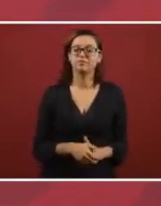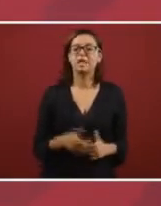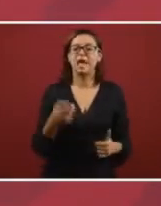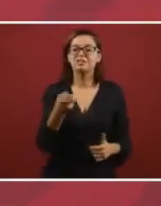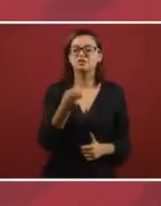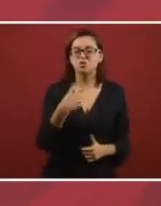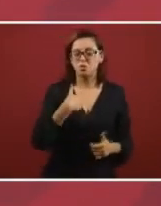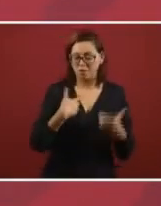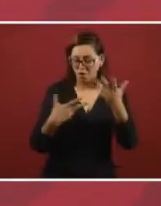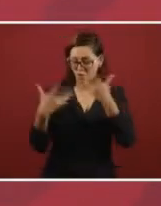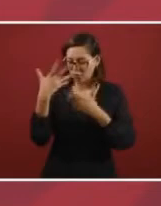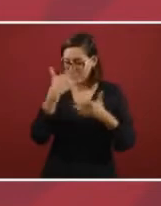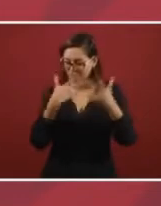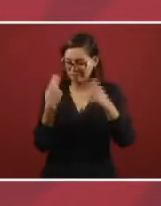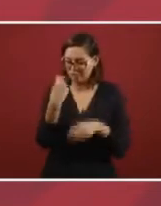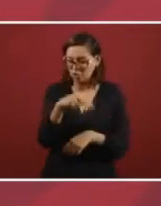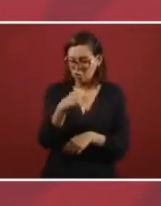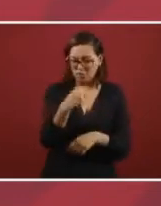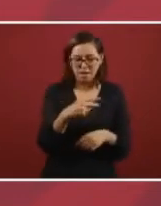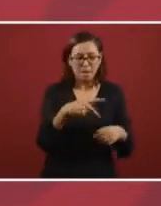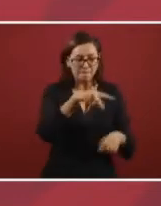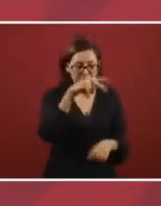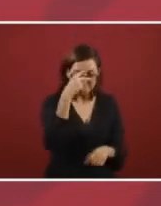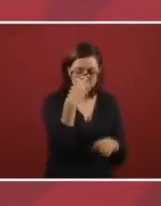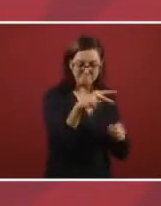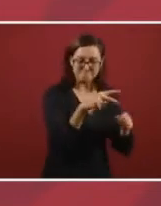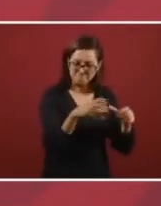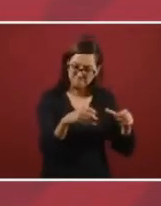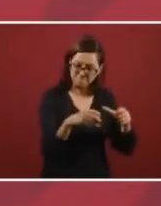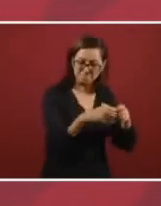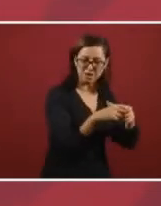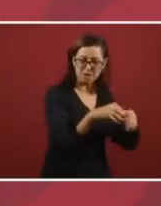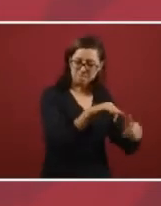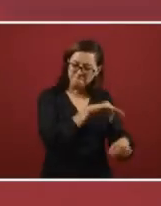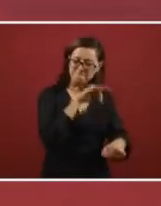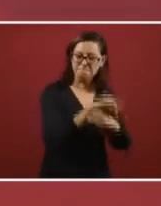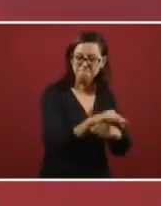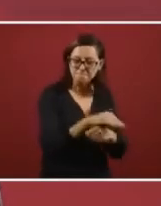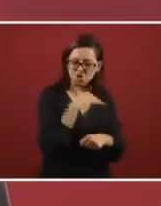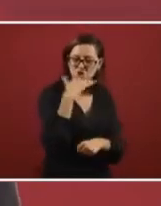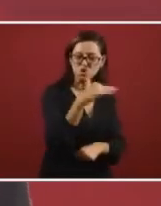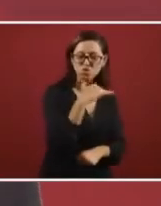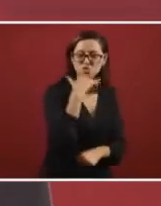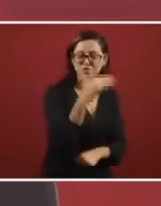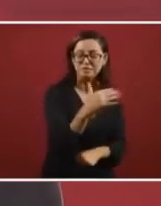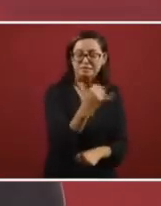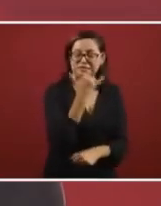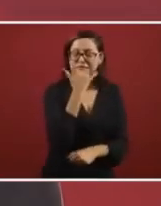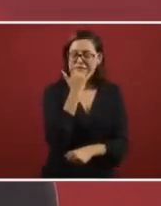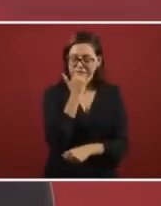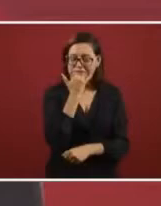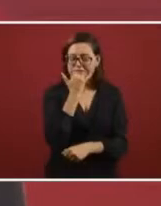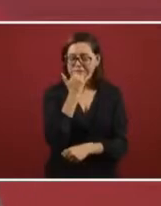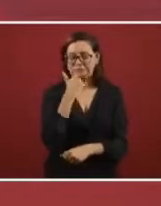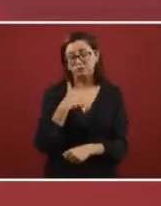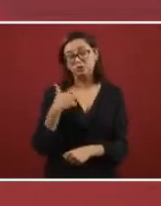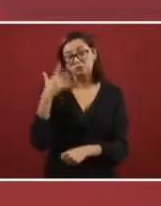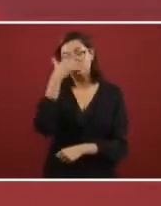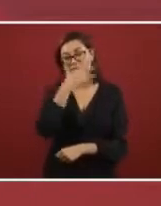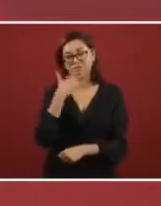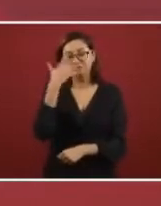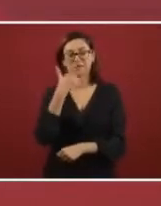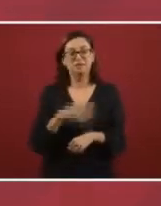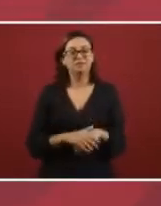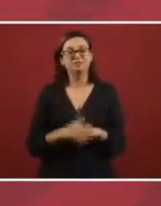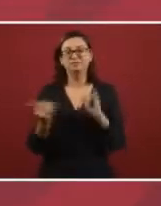That's why I got confused and I called the Mexicans in favor of corruption. Because they remind me a